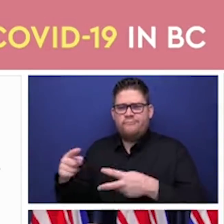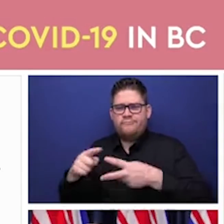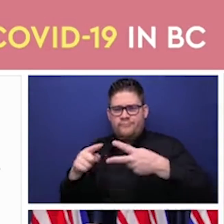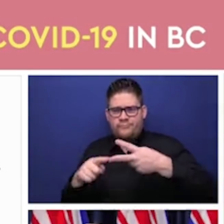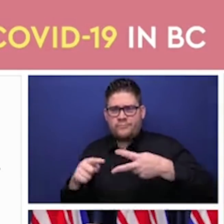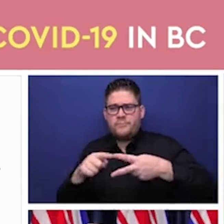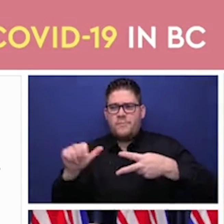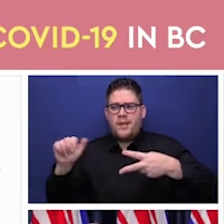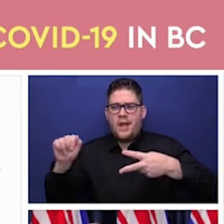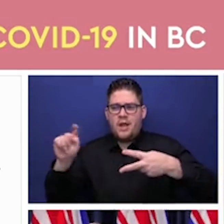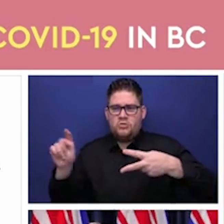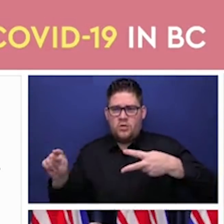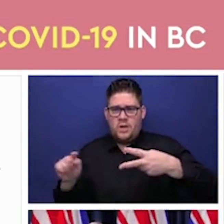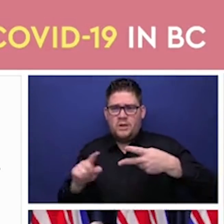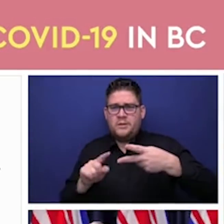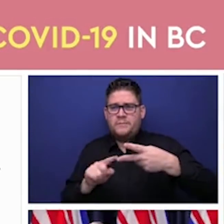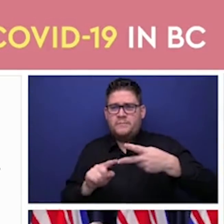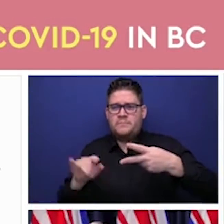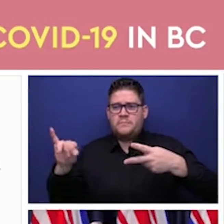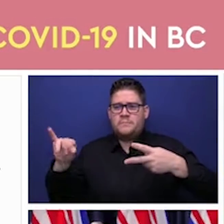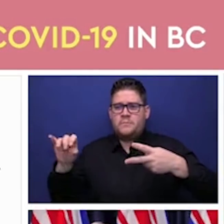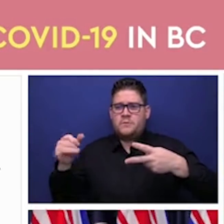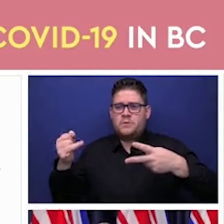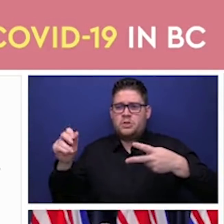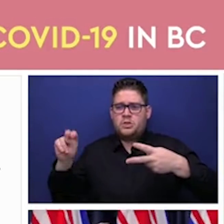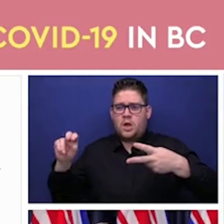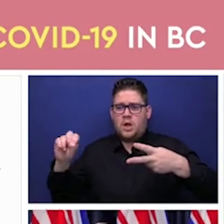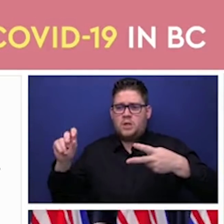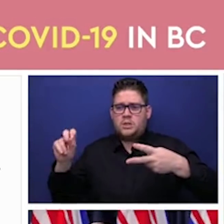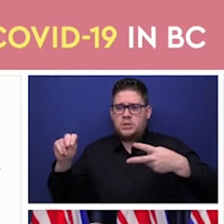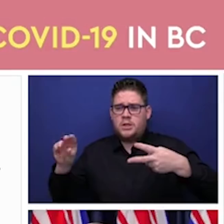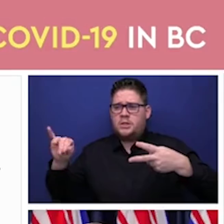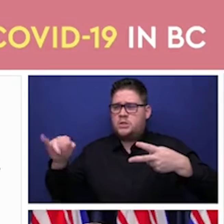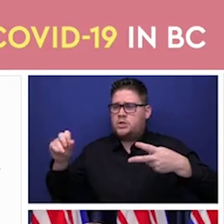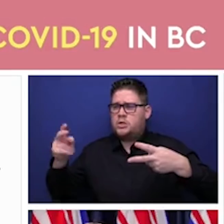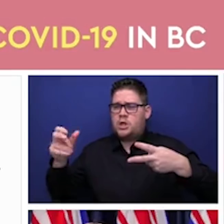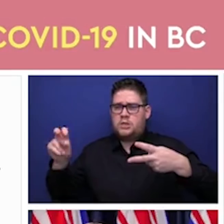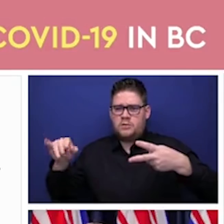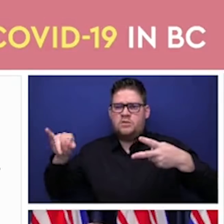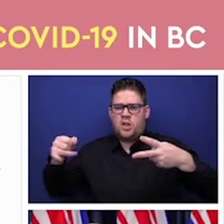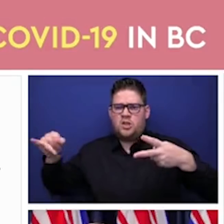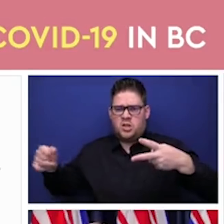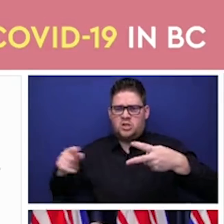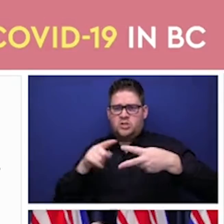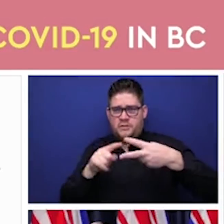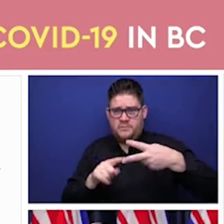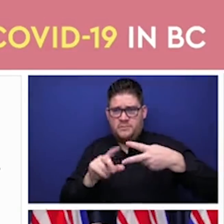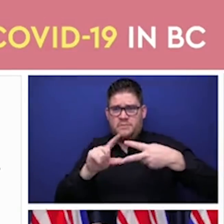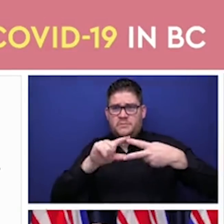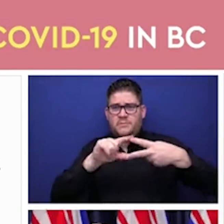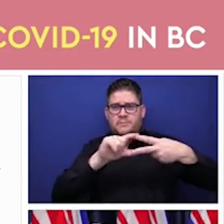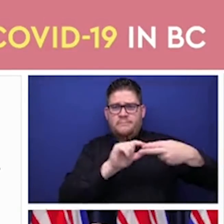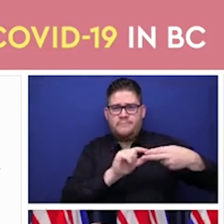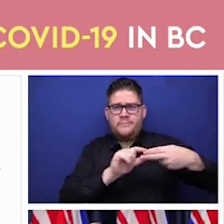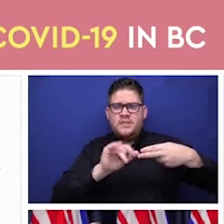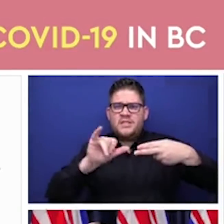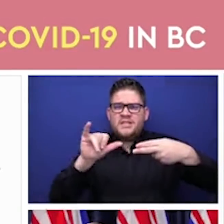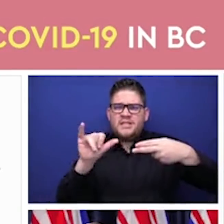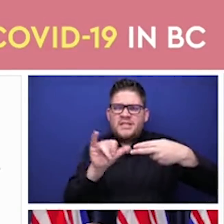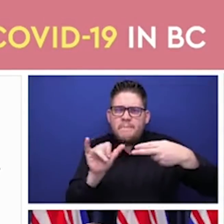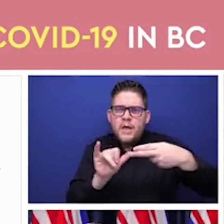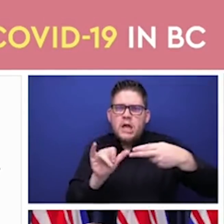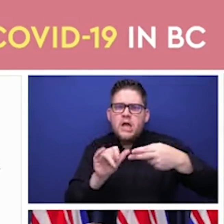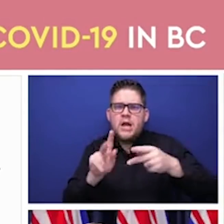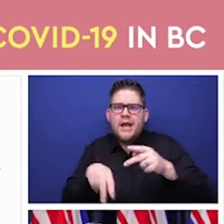expect that we'll get about 660,000 doses of AstraZeneca in March. We